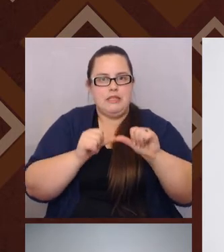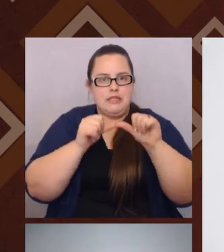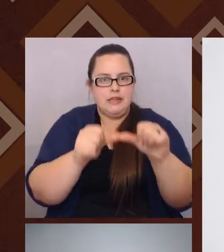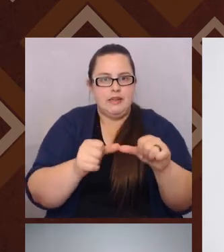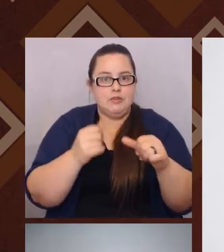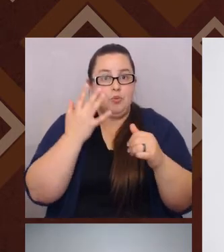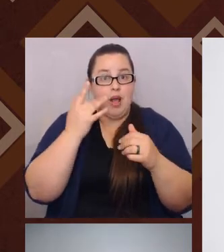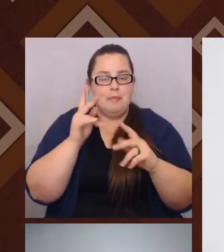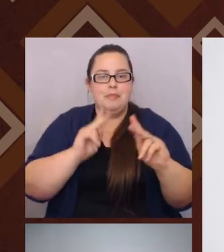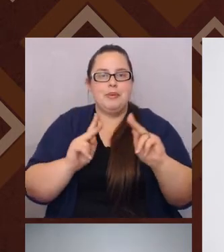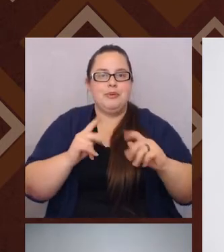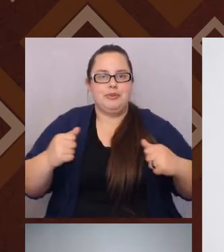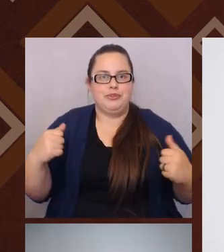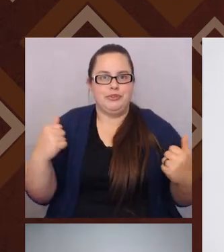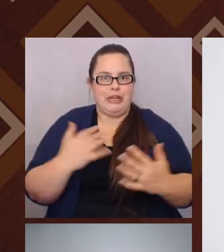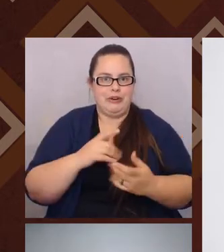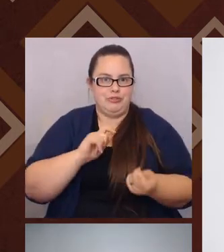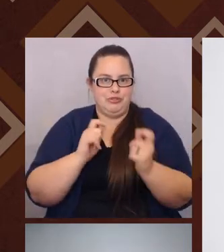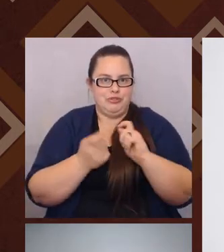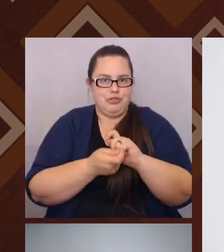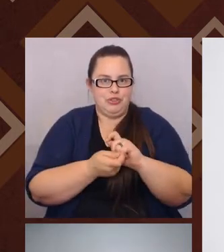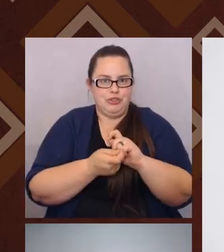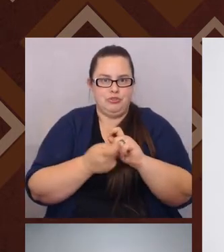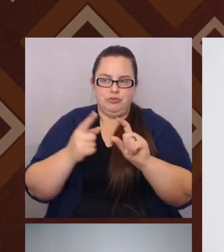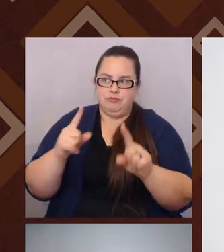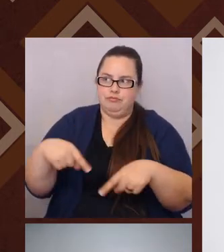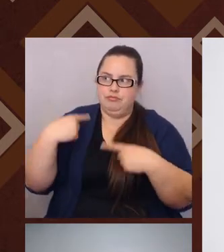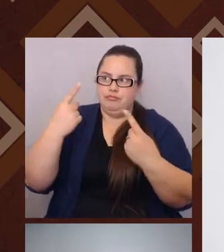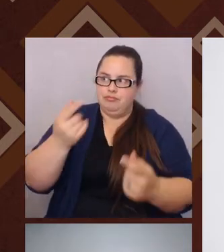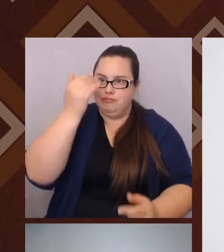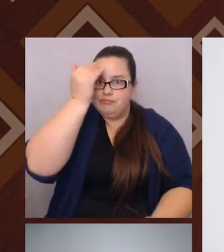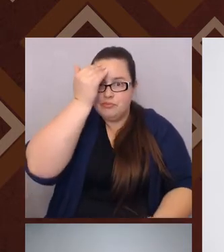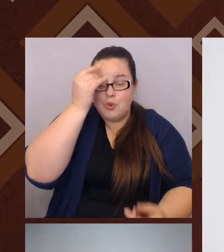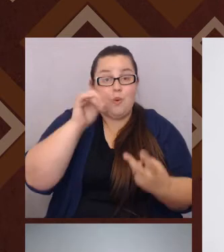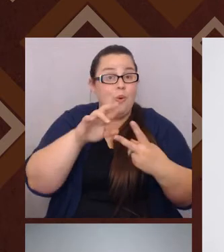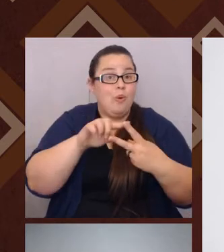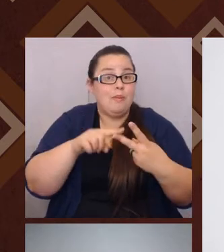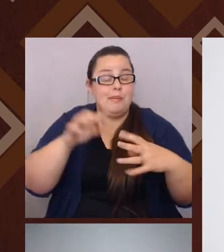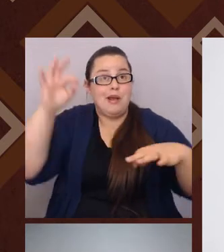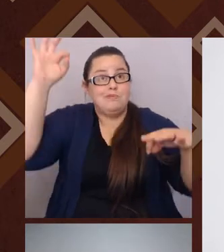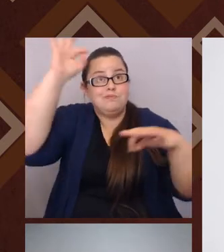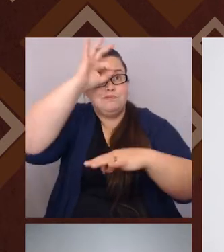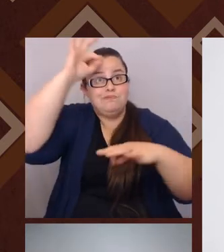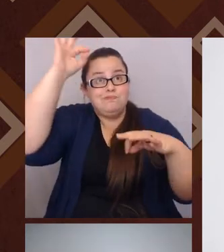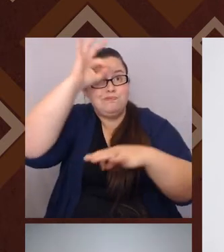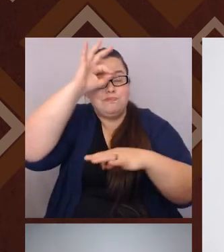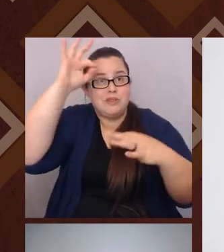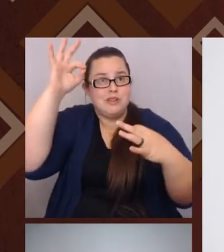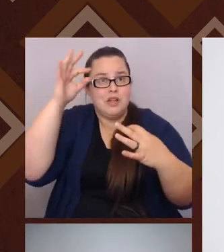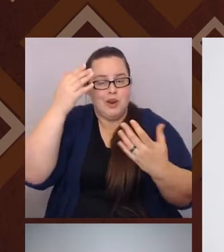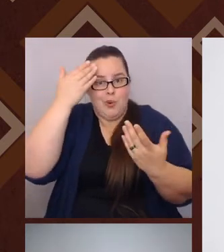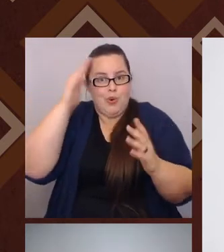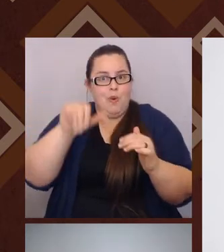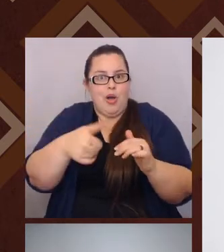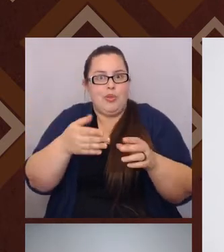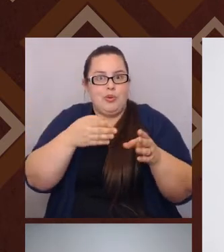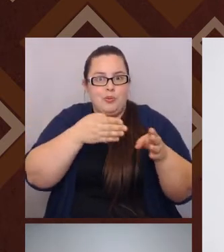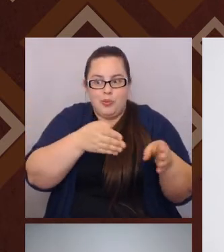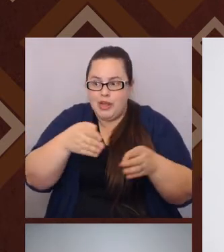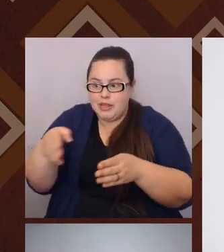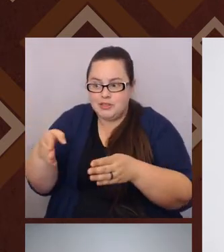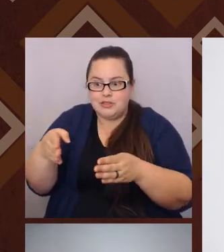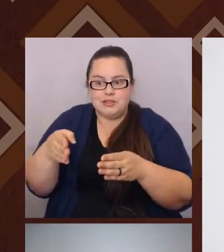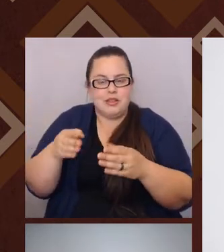change what they've always known or they're ignorant to the idea that maybe there are other ways. There's you can